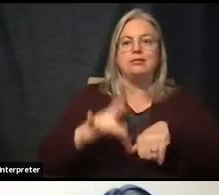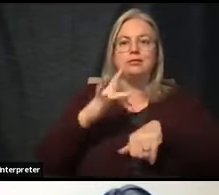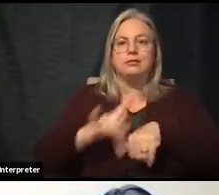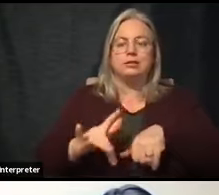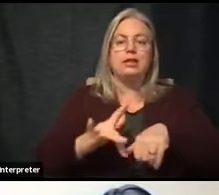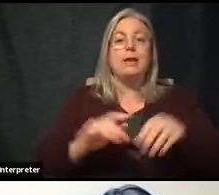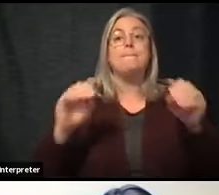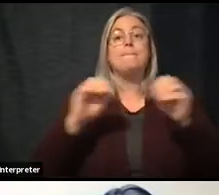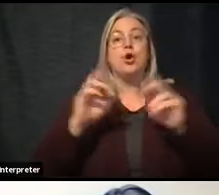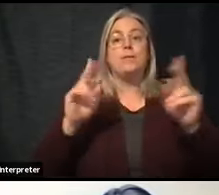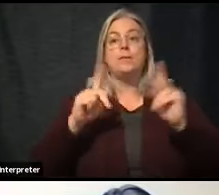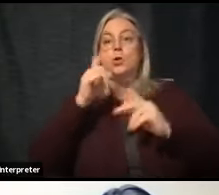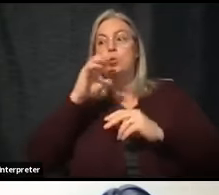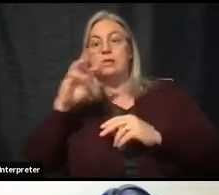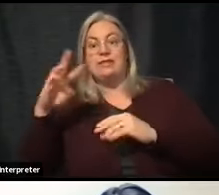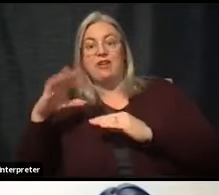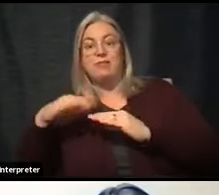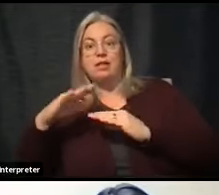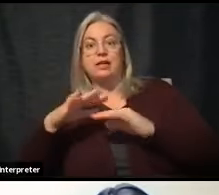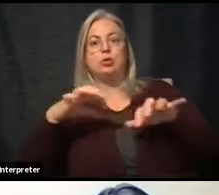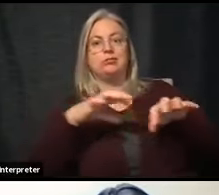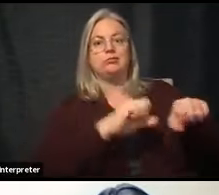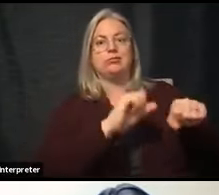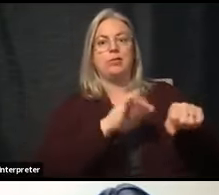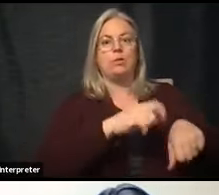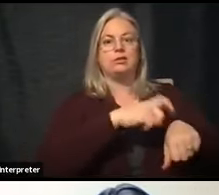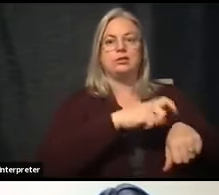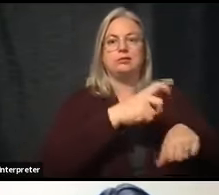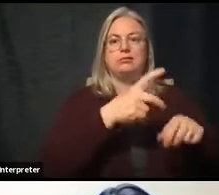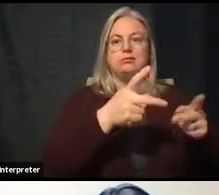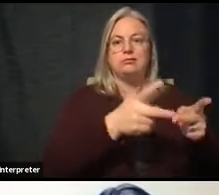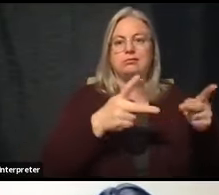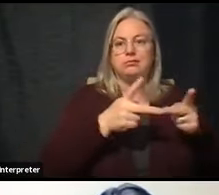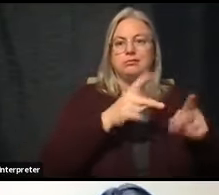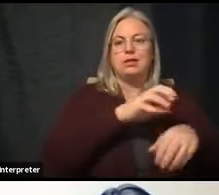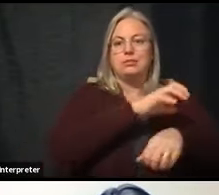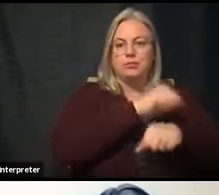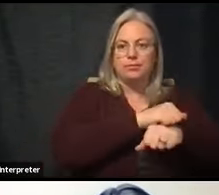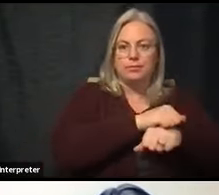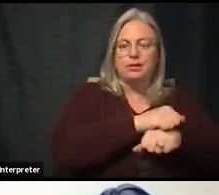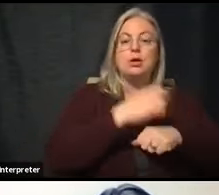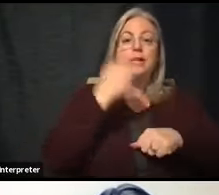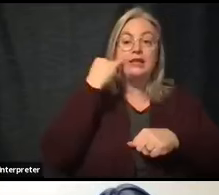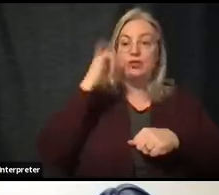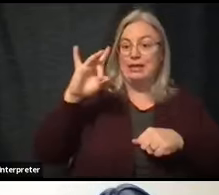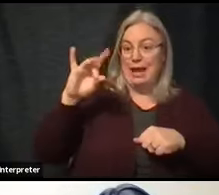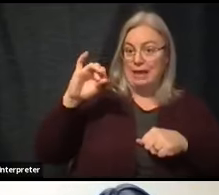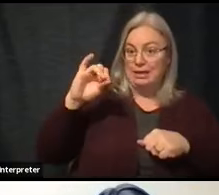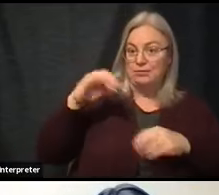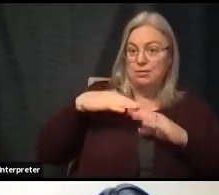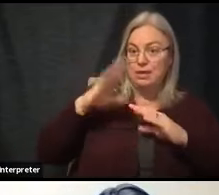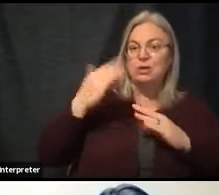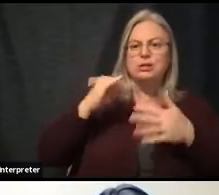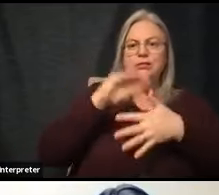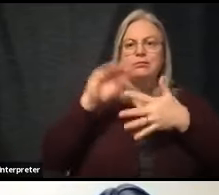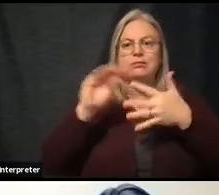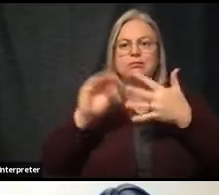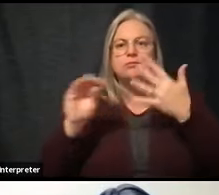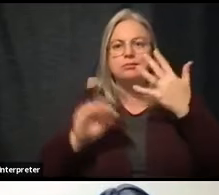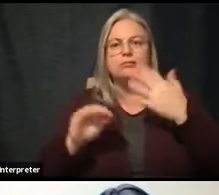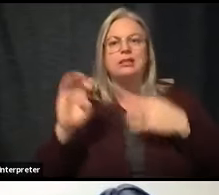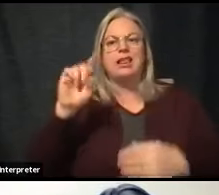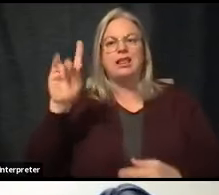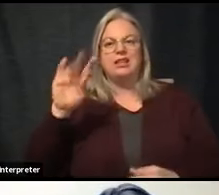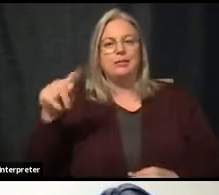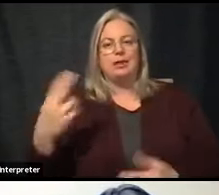more people that are 65 plus. So we will continue to find ways to walk you in. We still have people, that's, Elizabeth, again, will